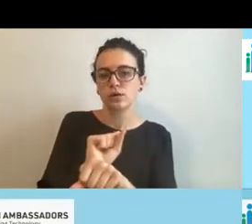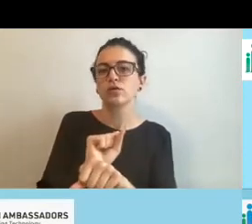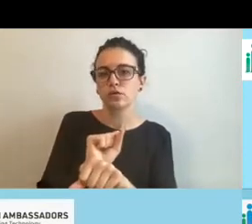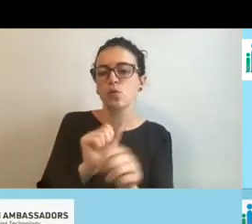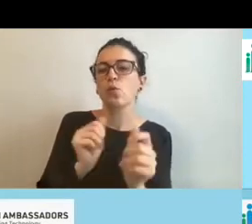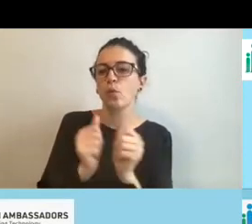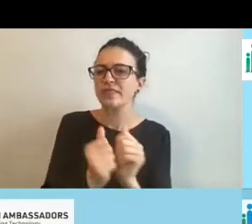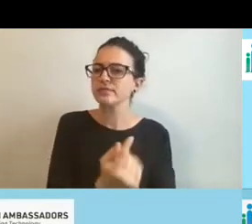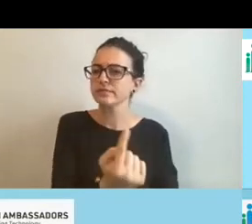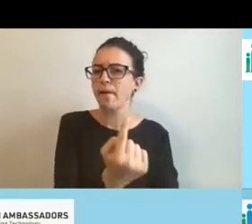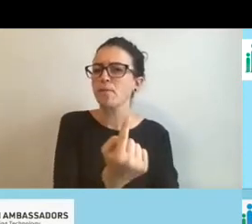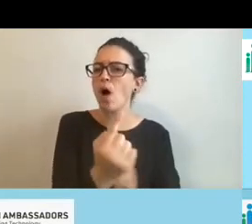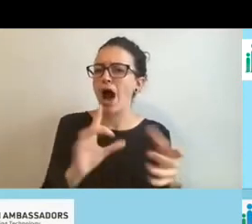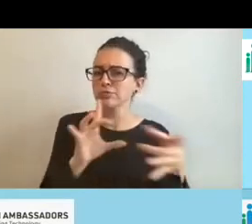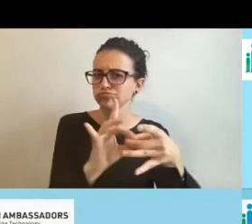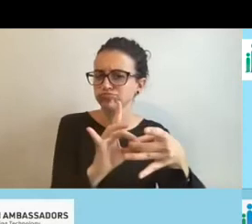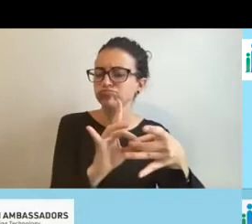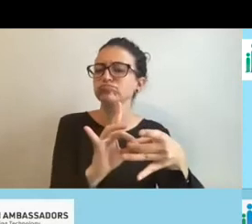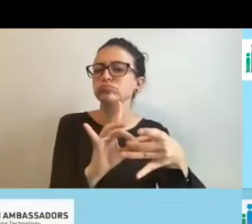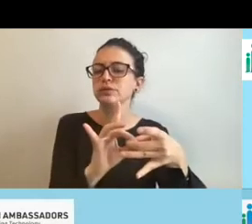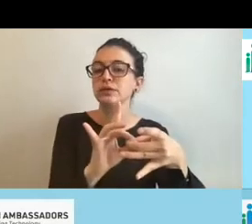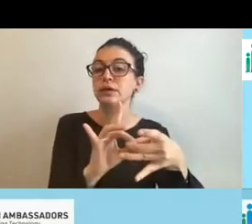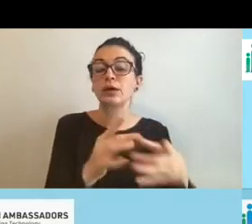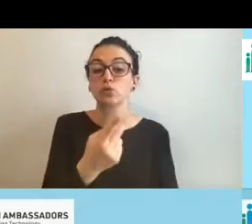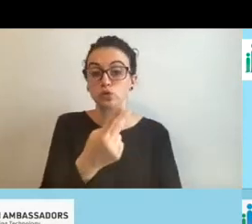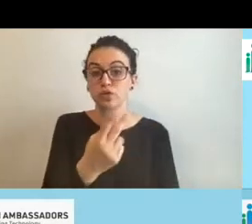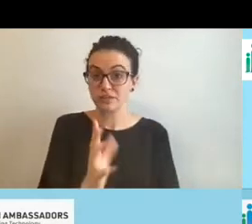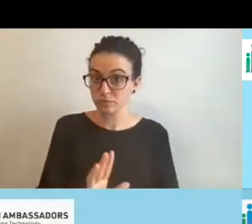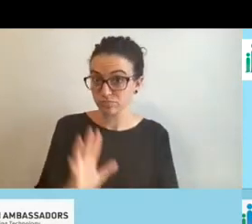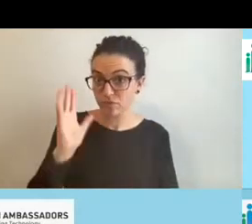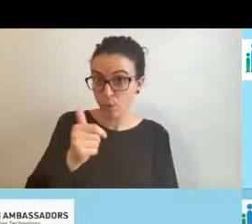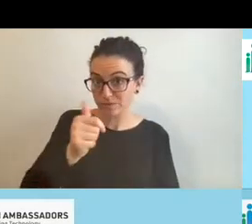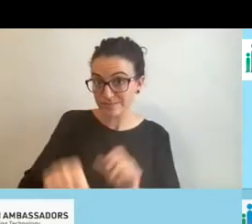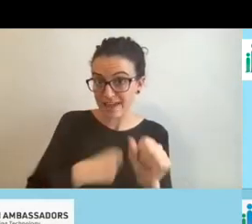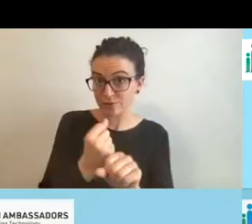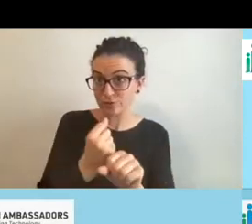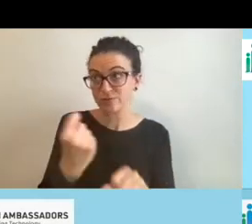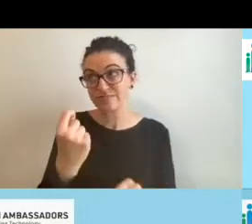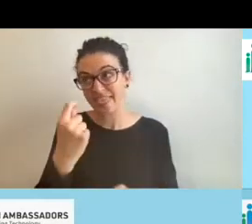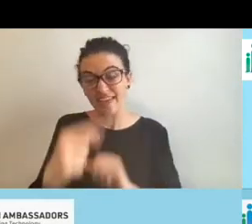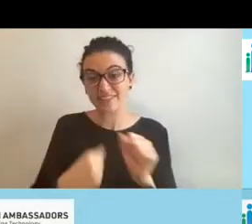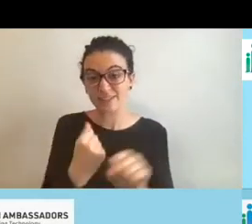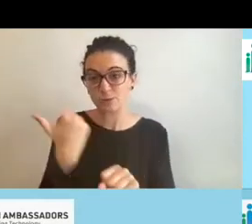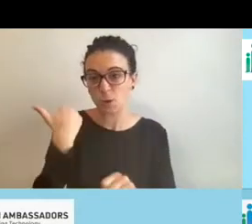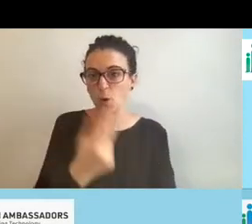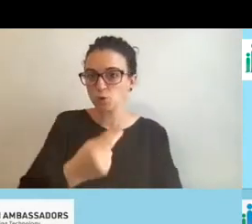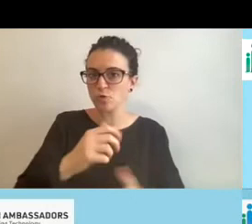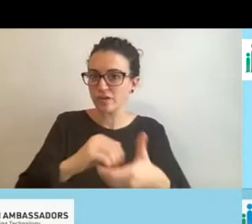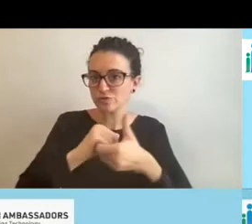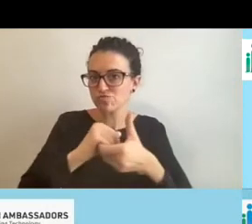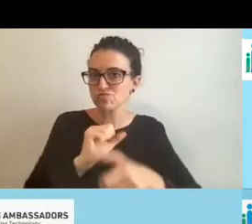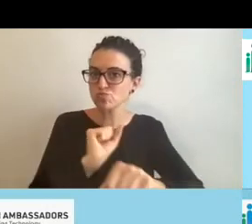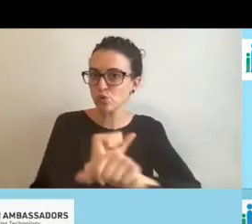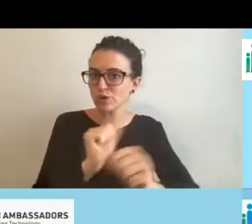someone that I worked with 10 years ago, or now 11 on living skills